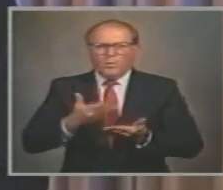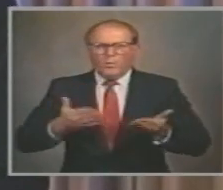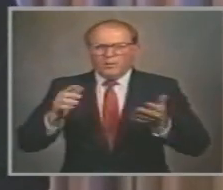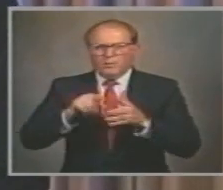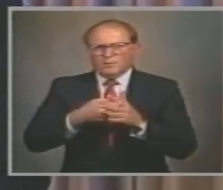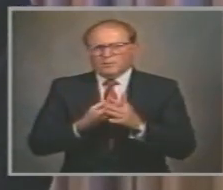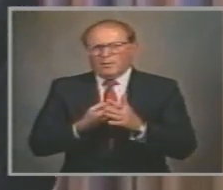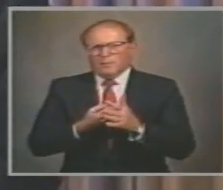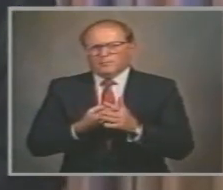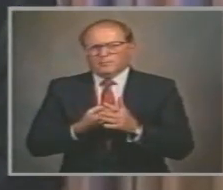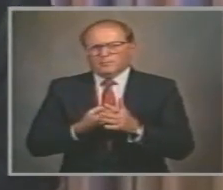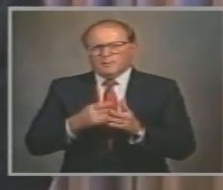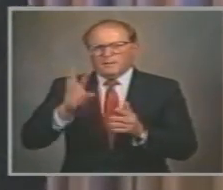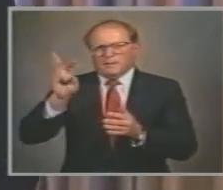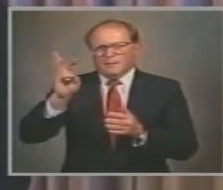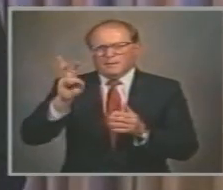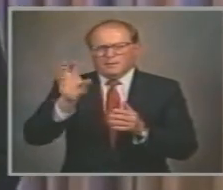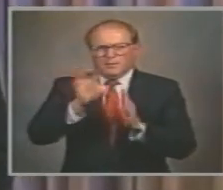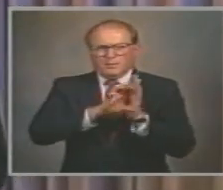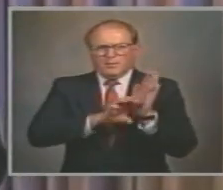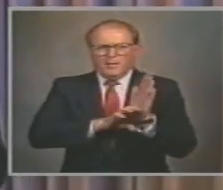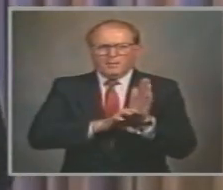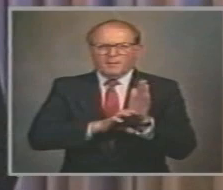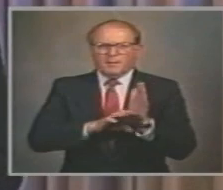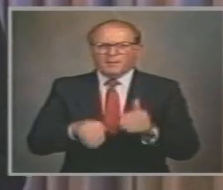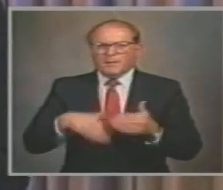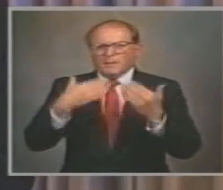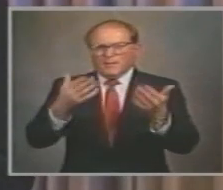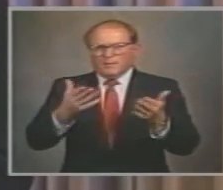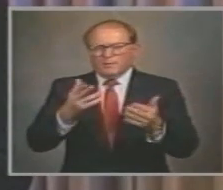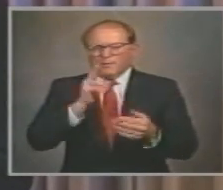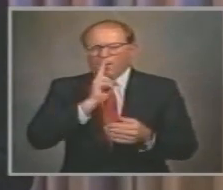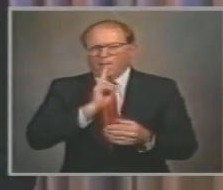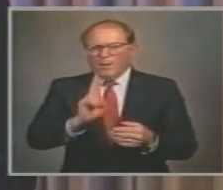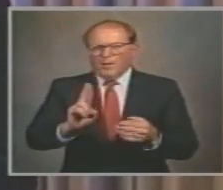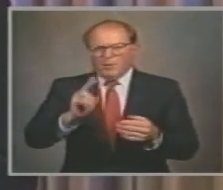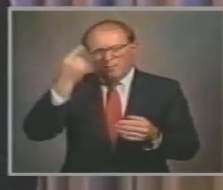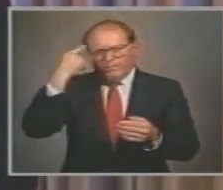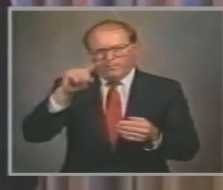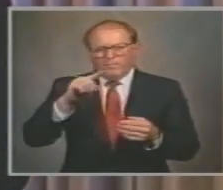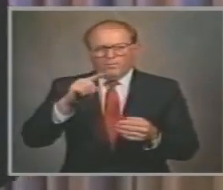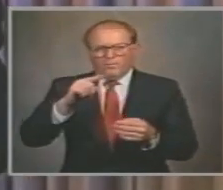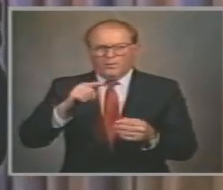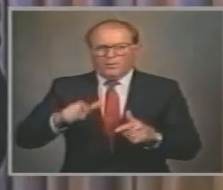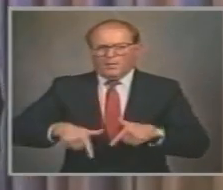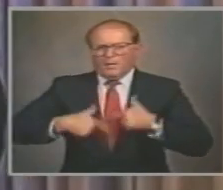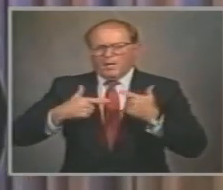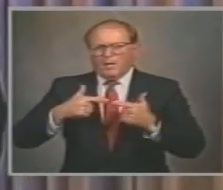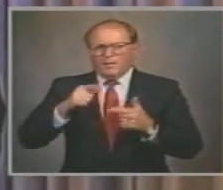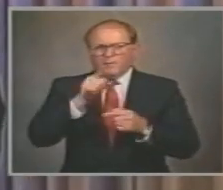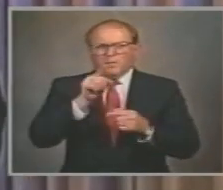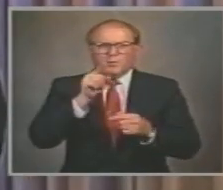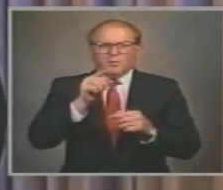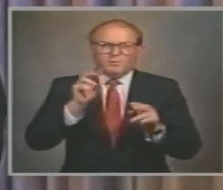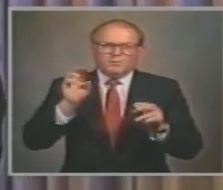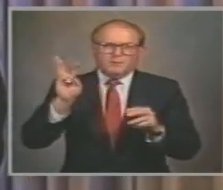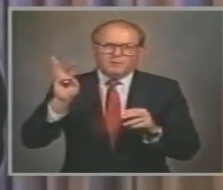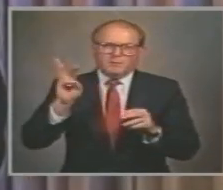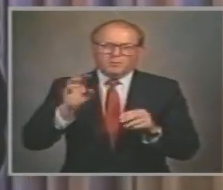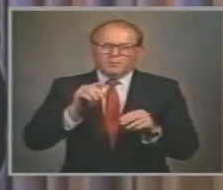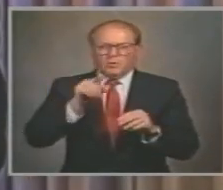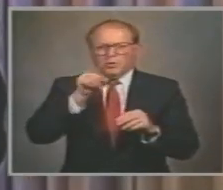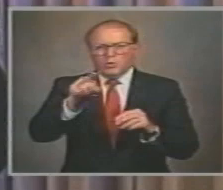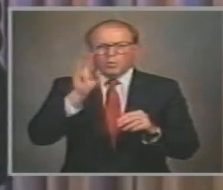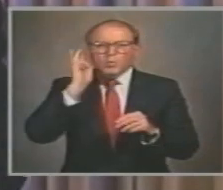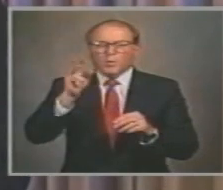The sixth commandment Gives dignity And sanctity To human life Thou shalt not kill